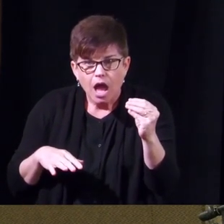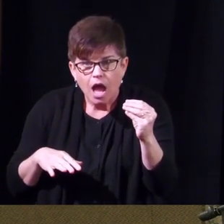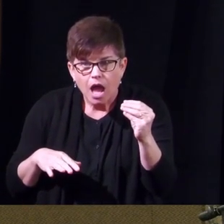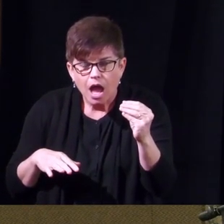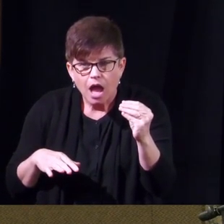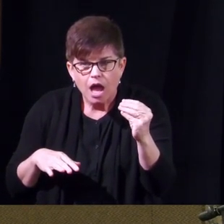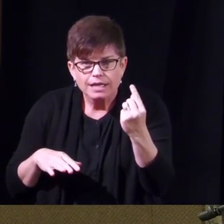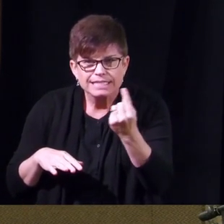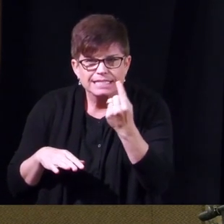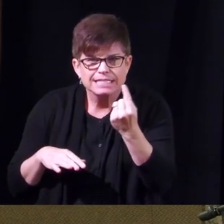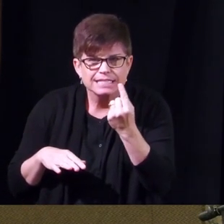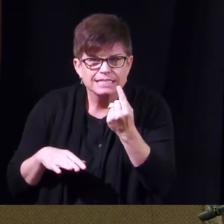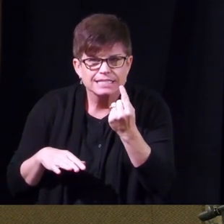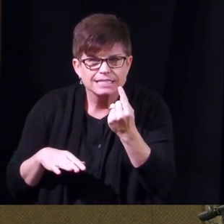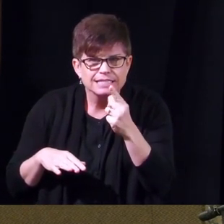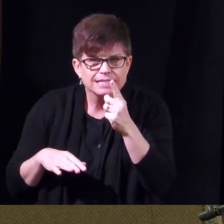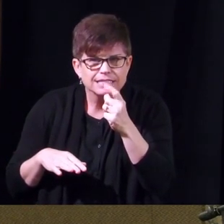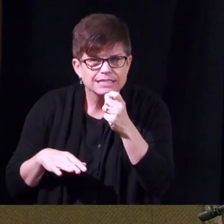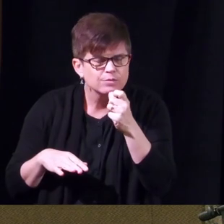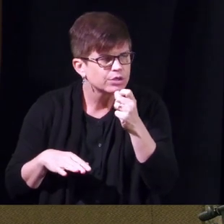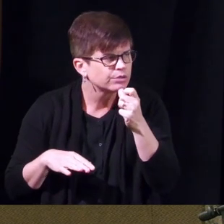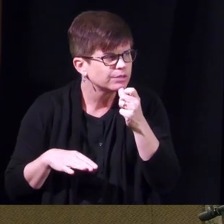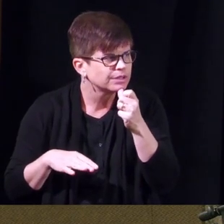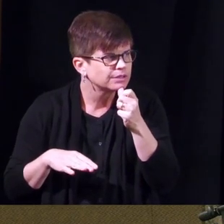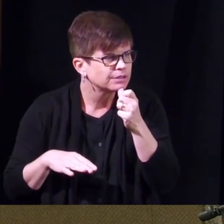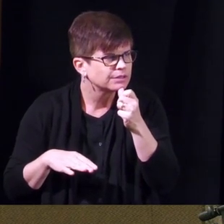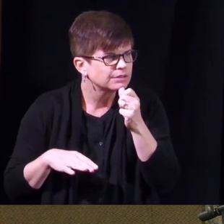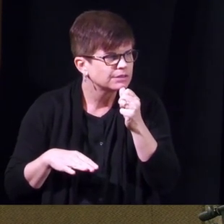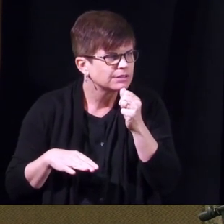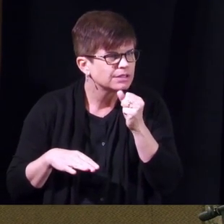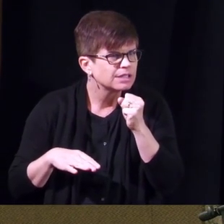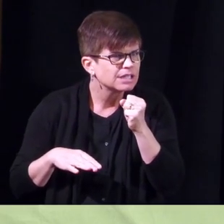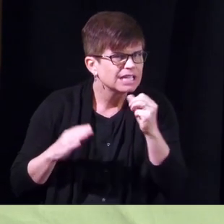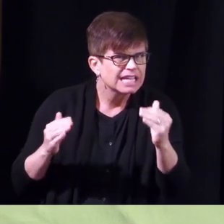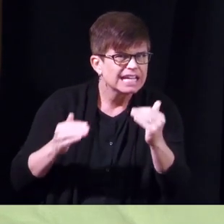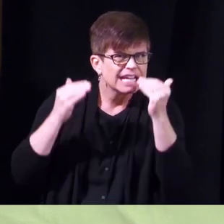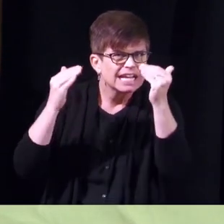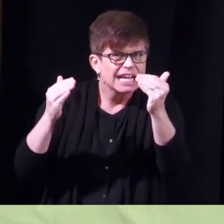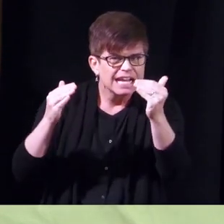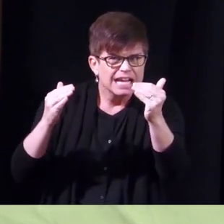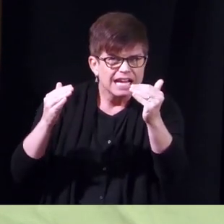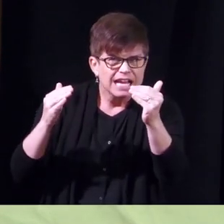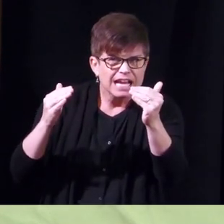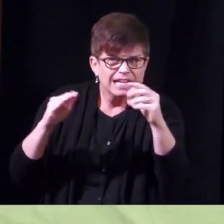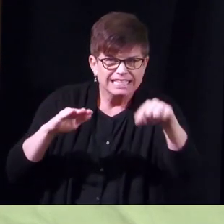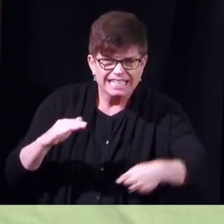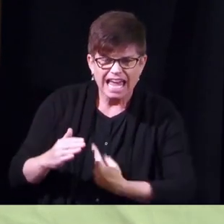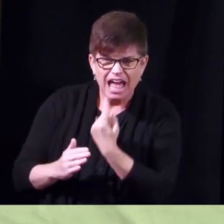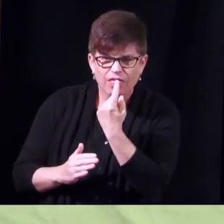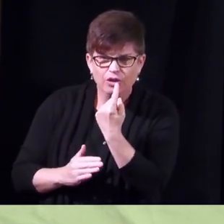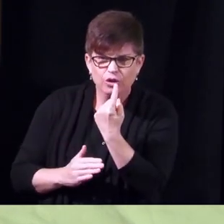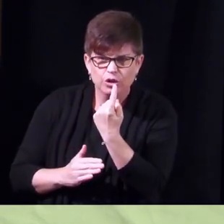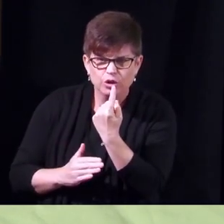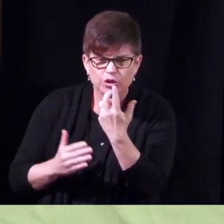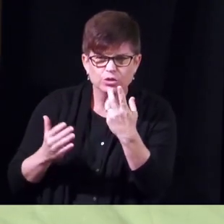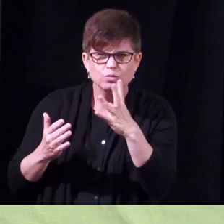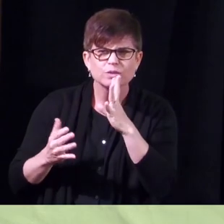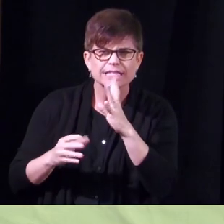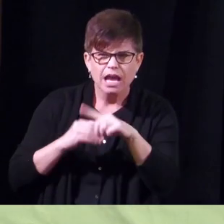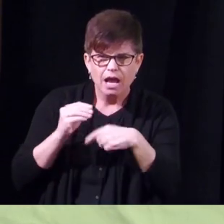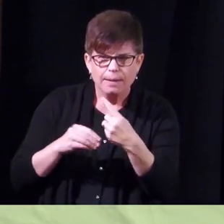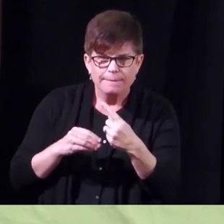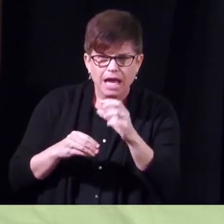bed what advances in suprapubic catheters is that uh what they're referring to the